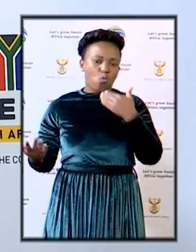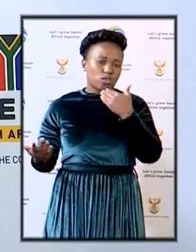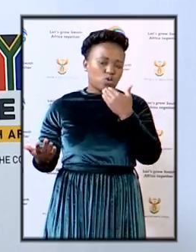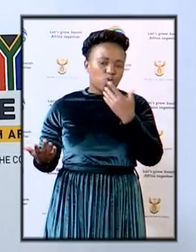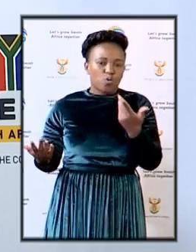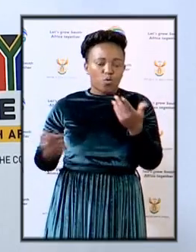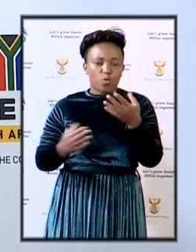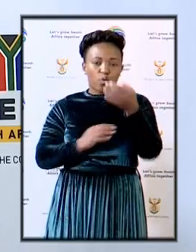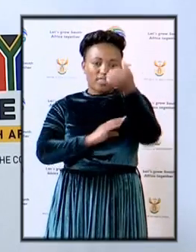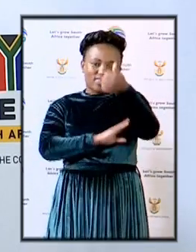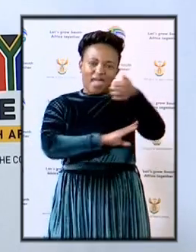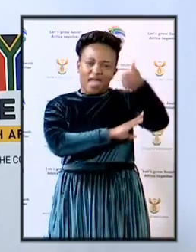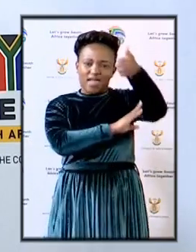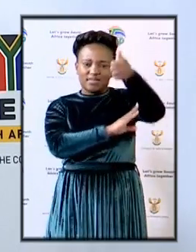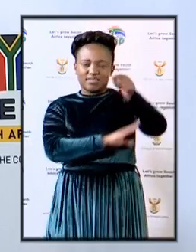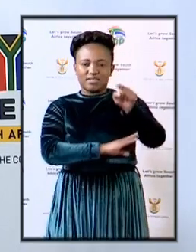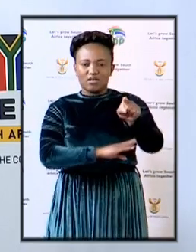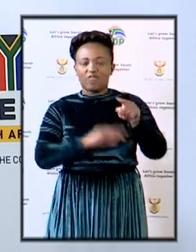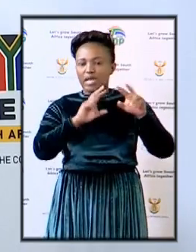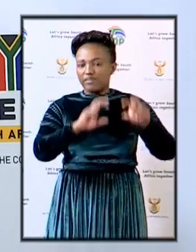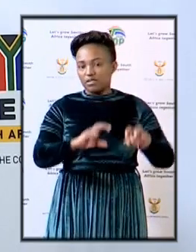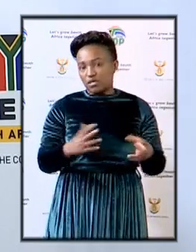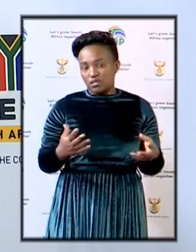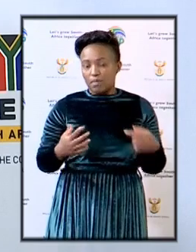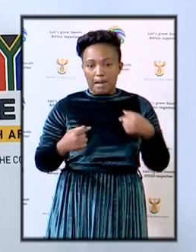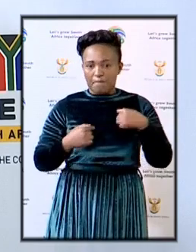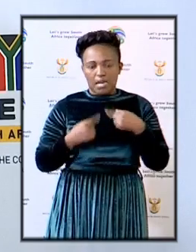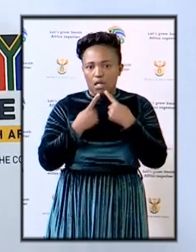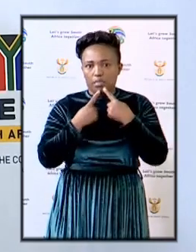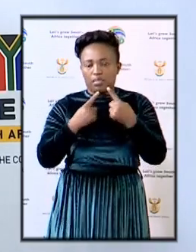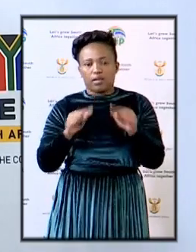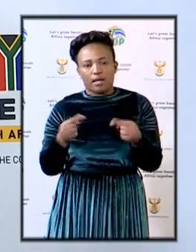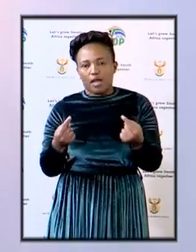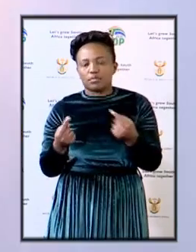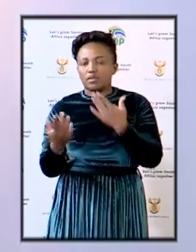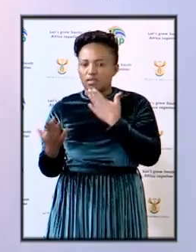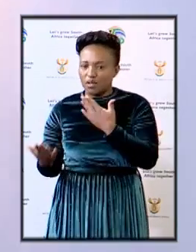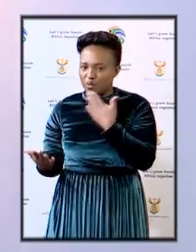with the head of the investigation thank you